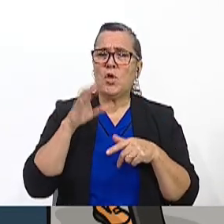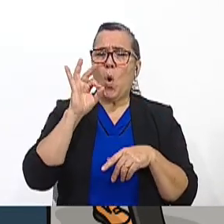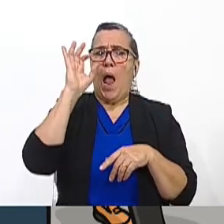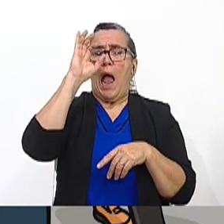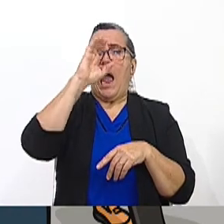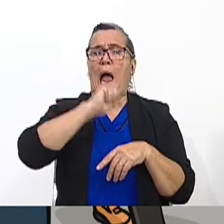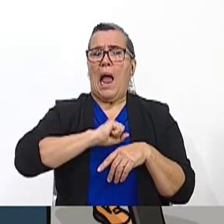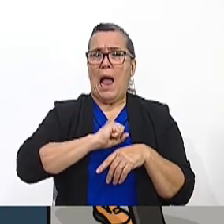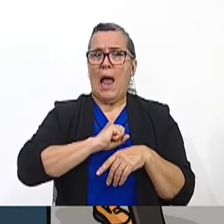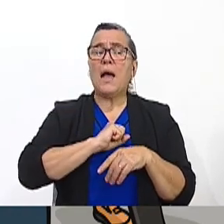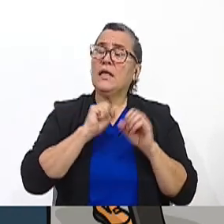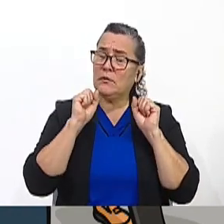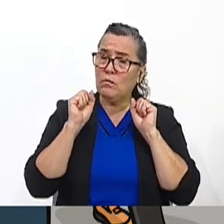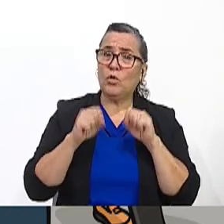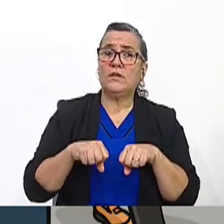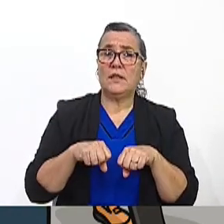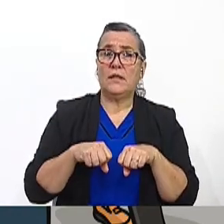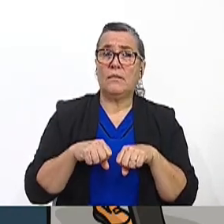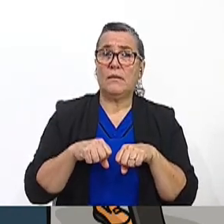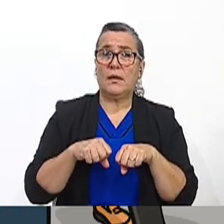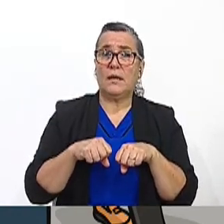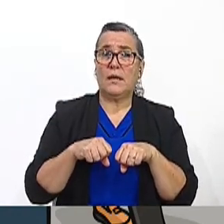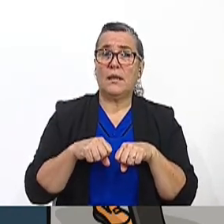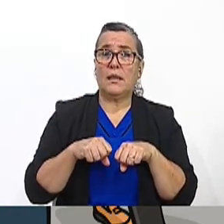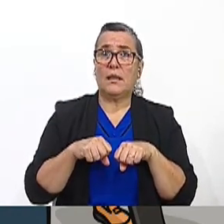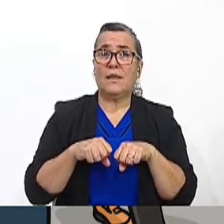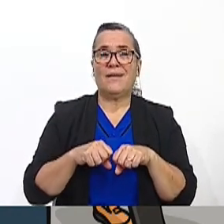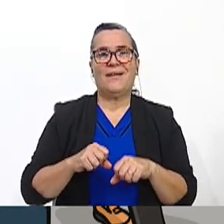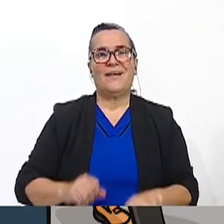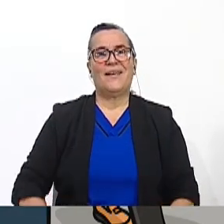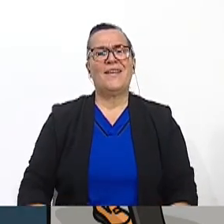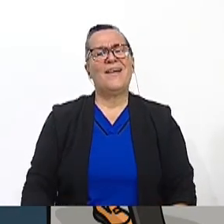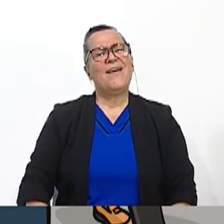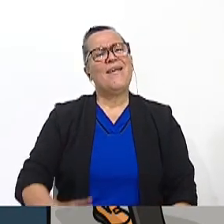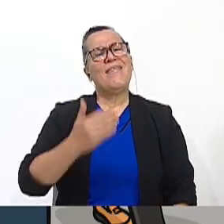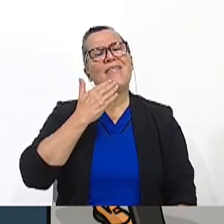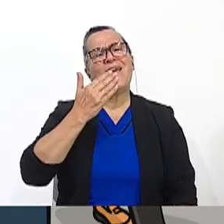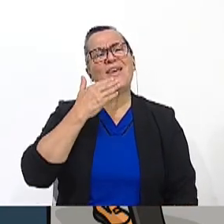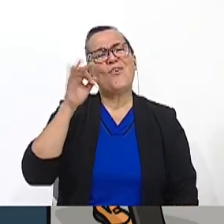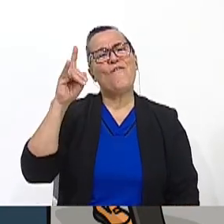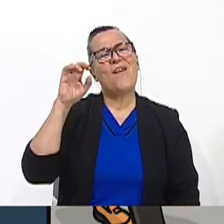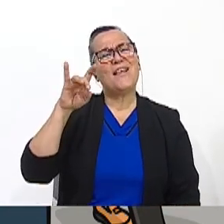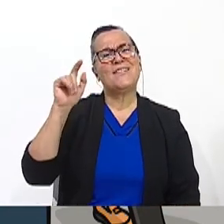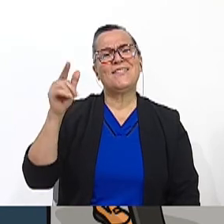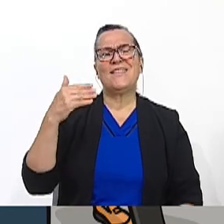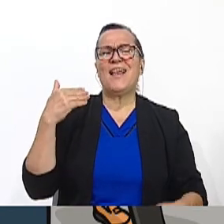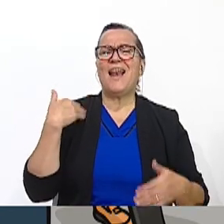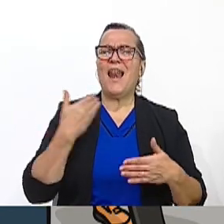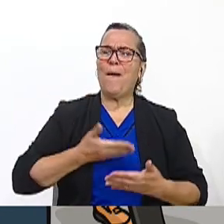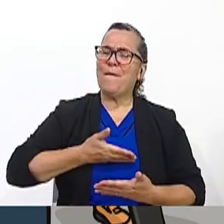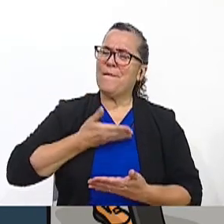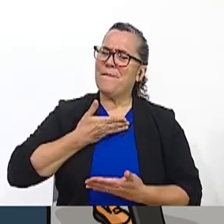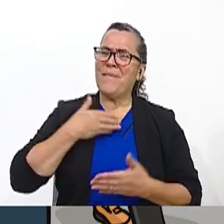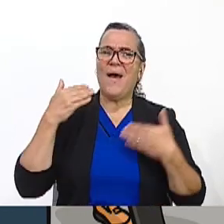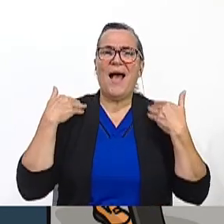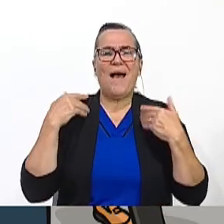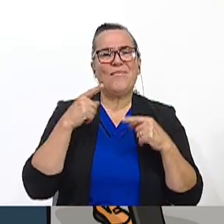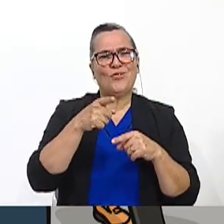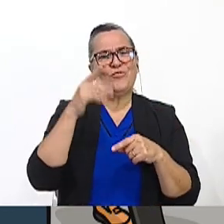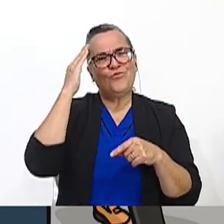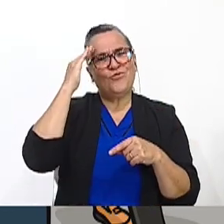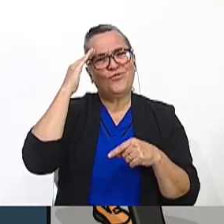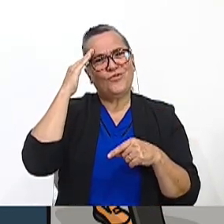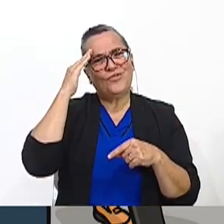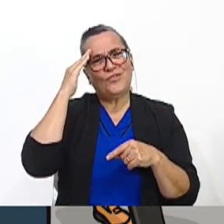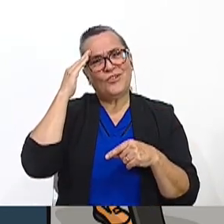it is possible. Thank you, Francela. I'm very proud and I'm very happy to know that this